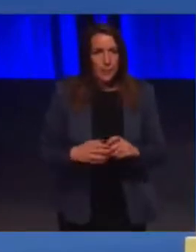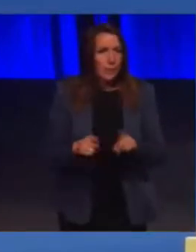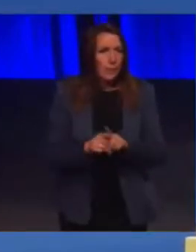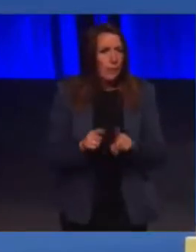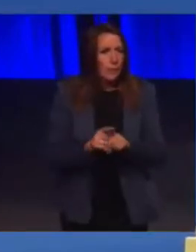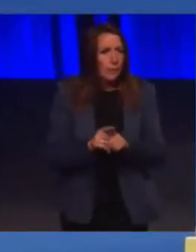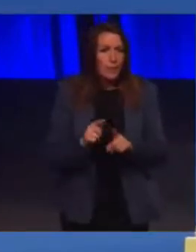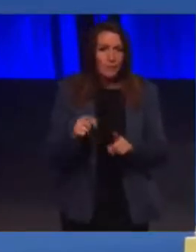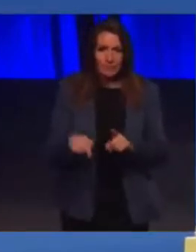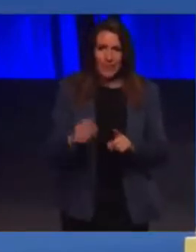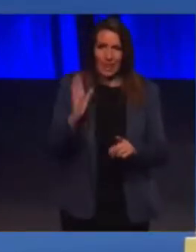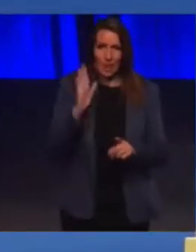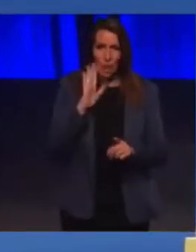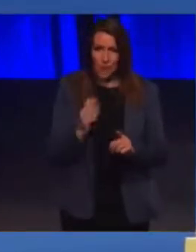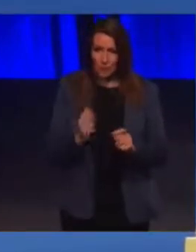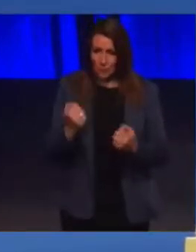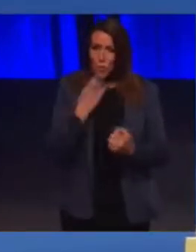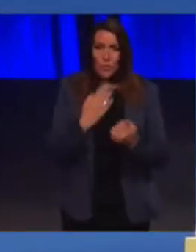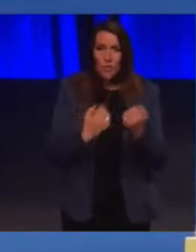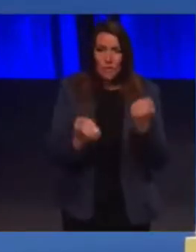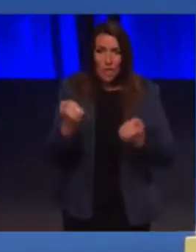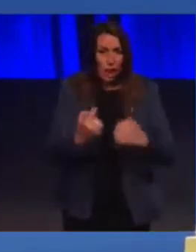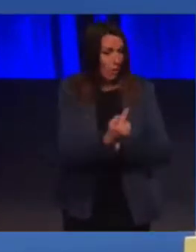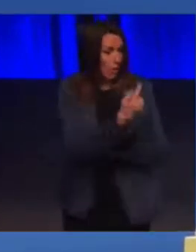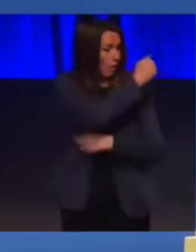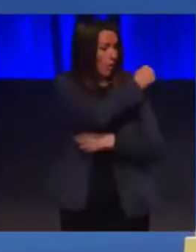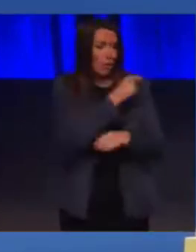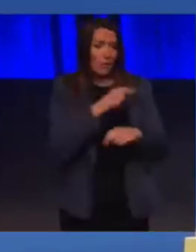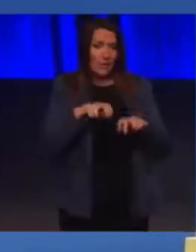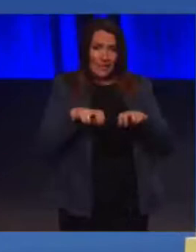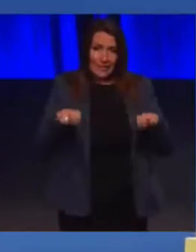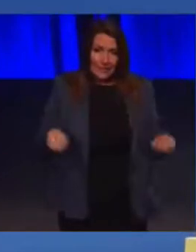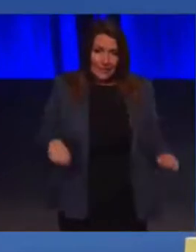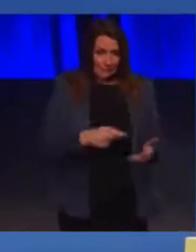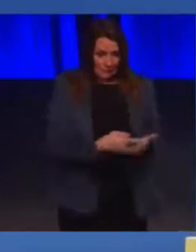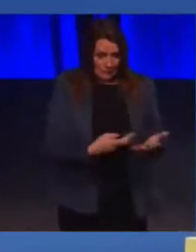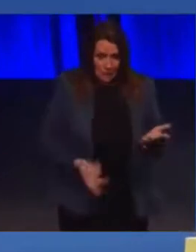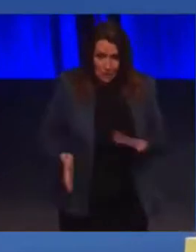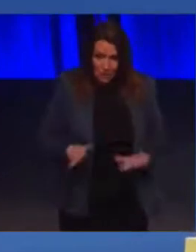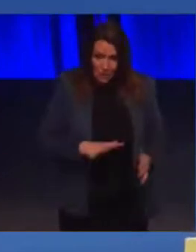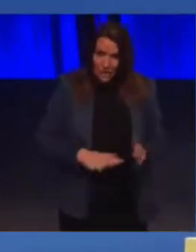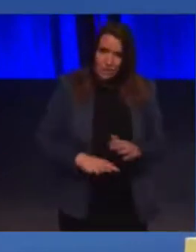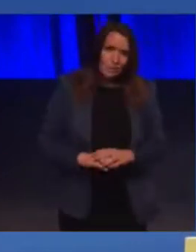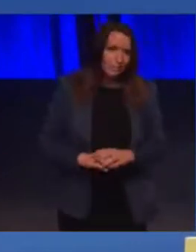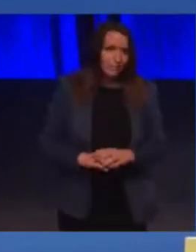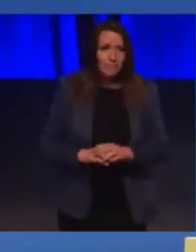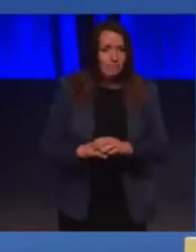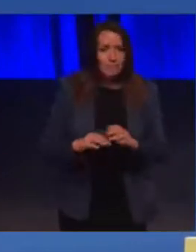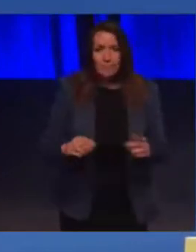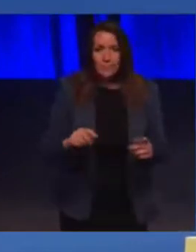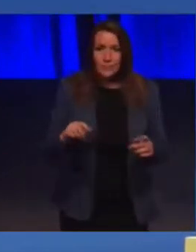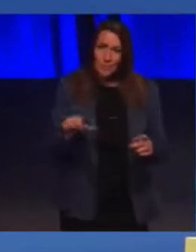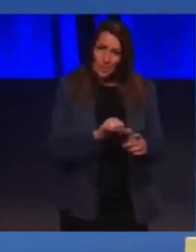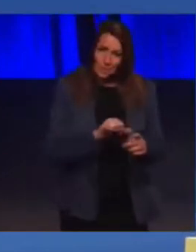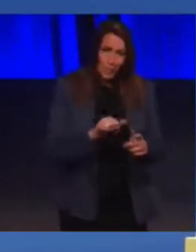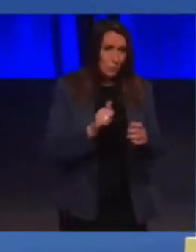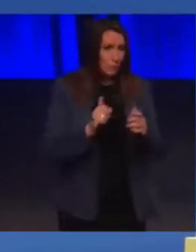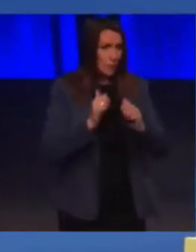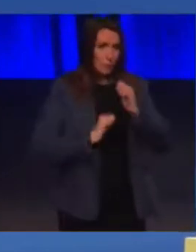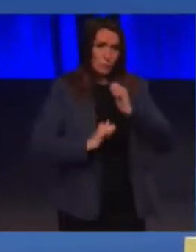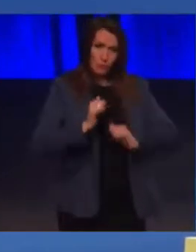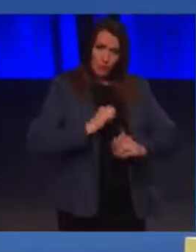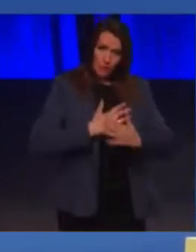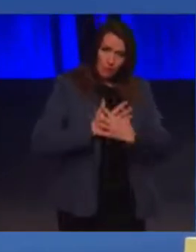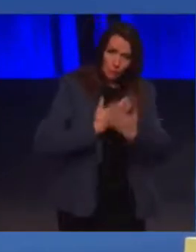in the back seat of cars. And despite the very best efforts of families to protect the dignity of their loved ones, how can